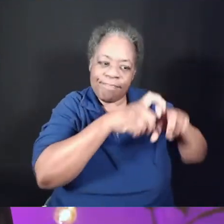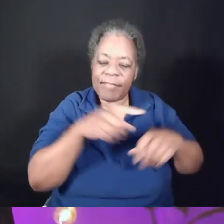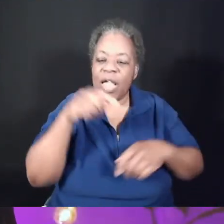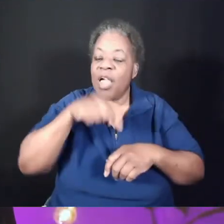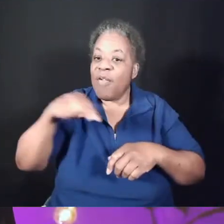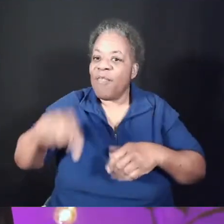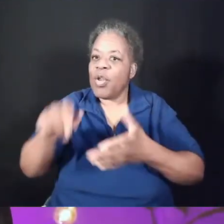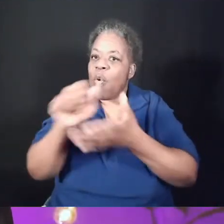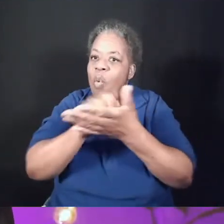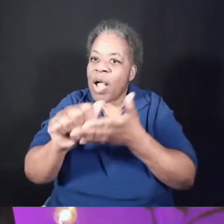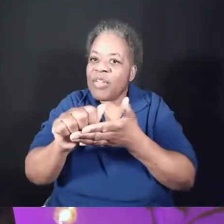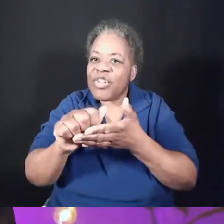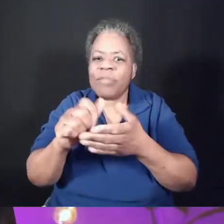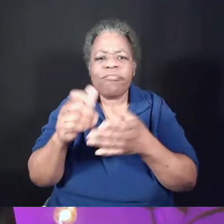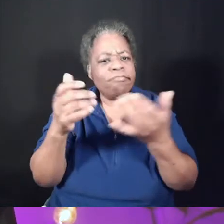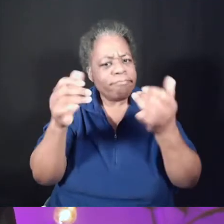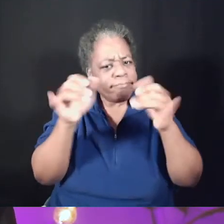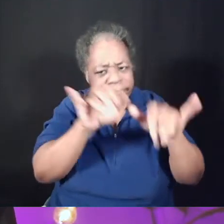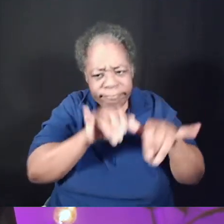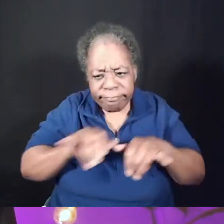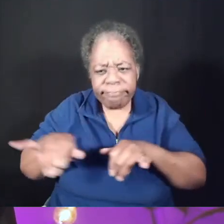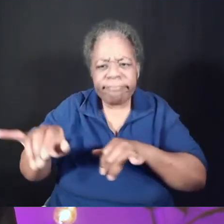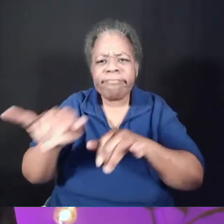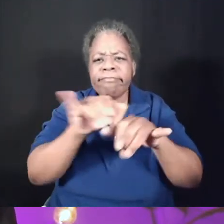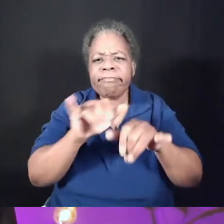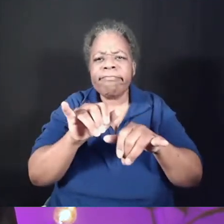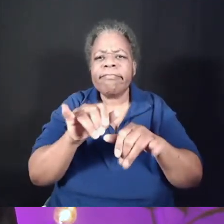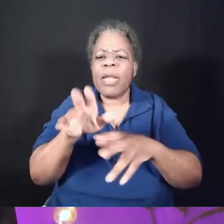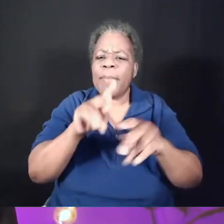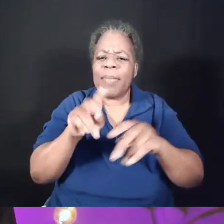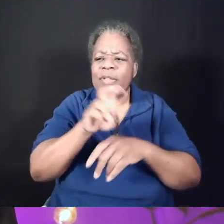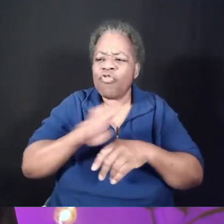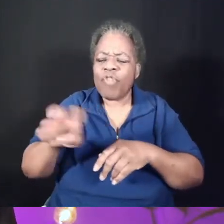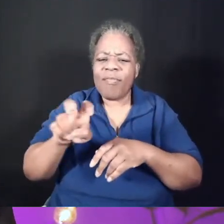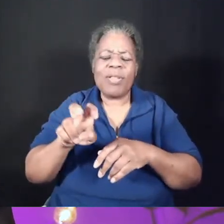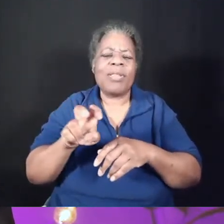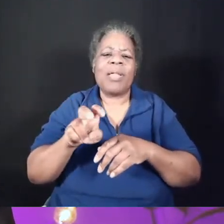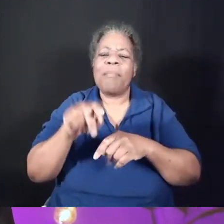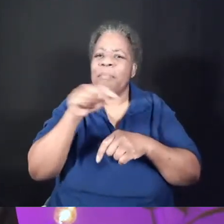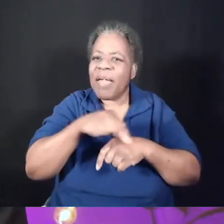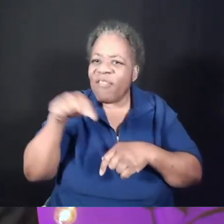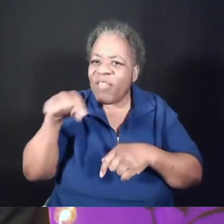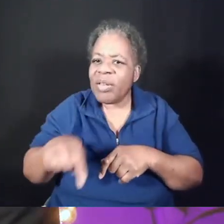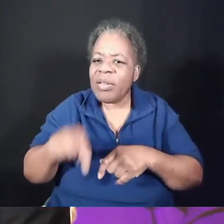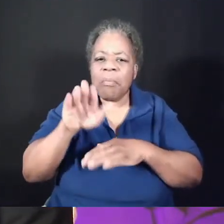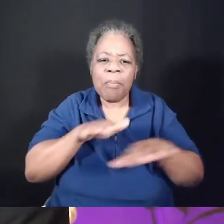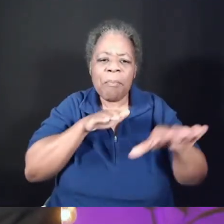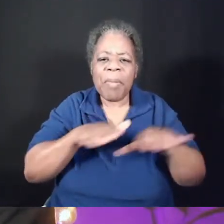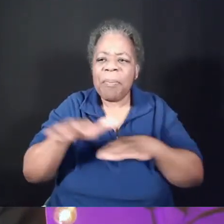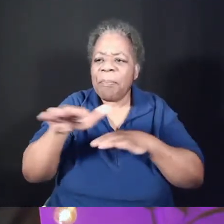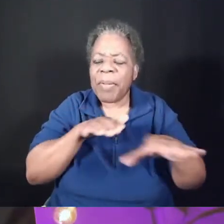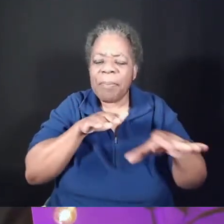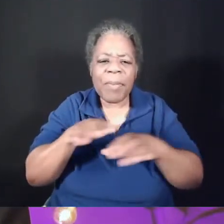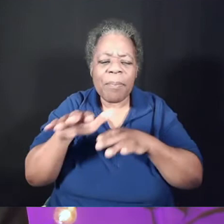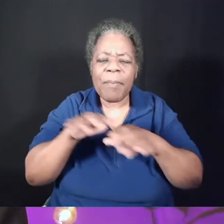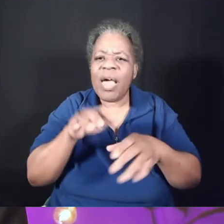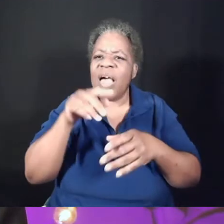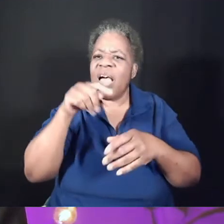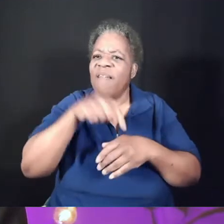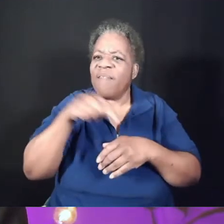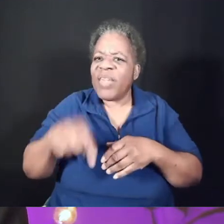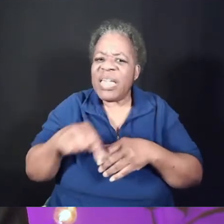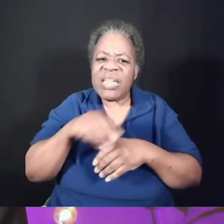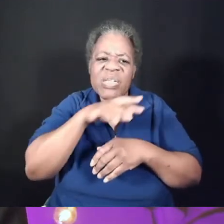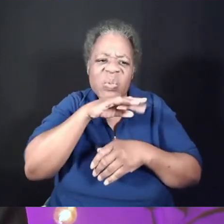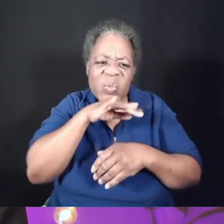day. You know, people traveled mostly by foot, wearing open-toed sandals. Their feet would get dirty. And upon entering a home, hospitality would